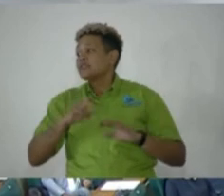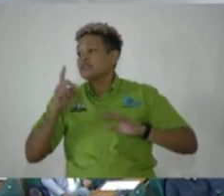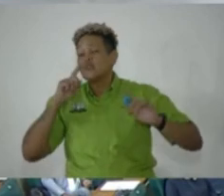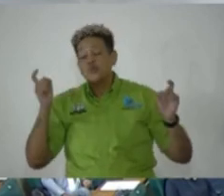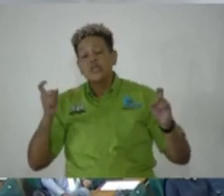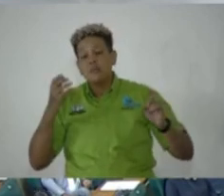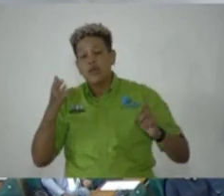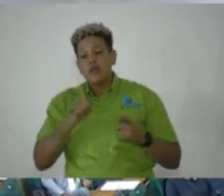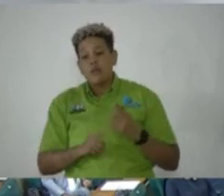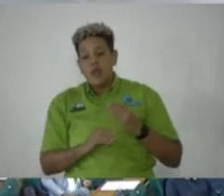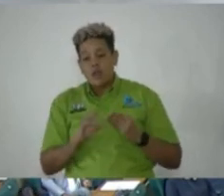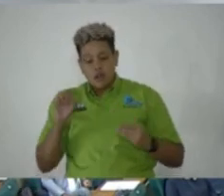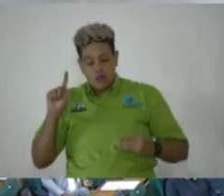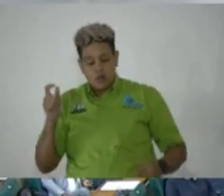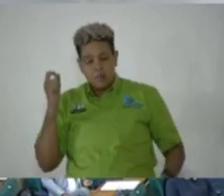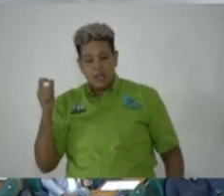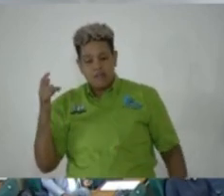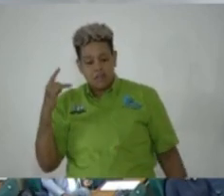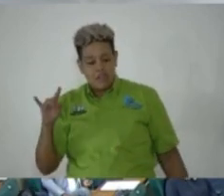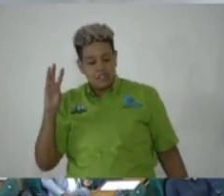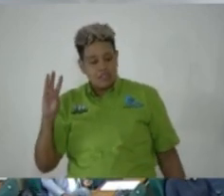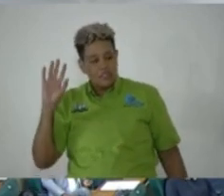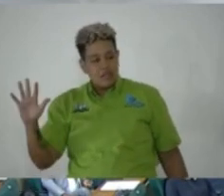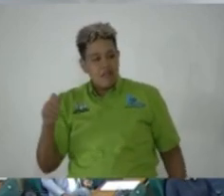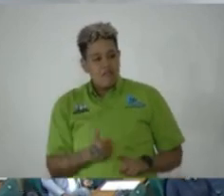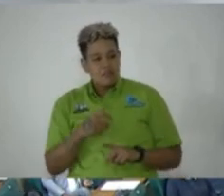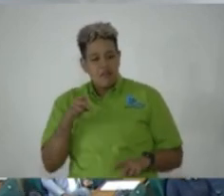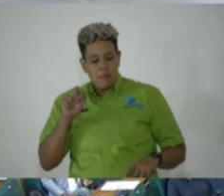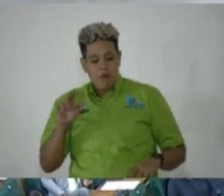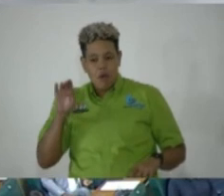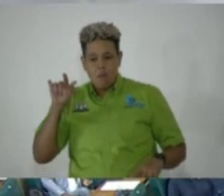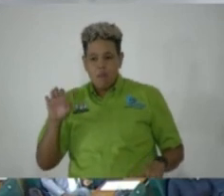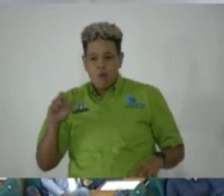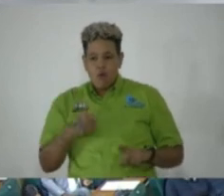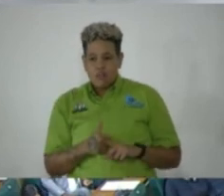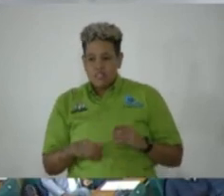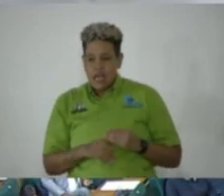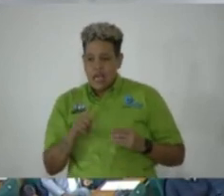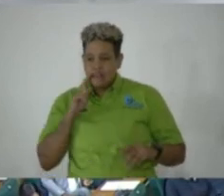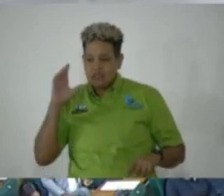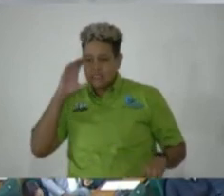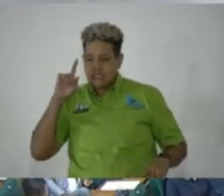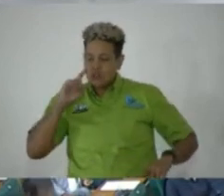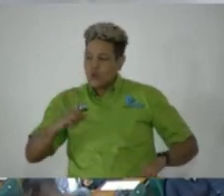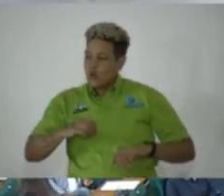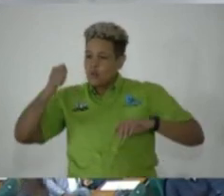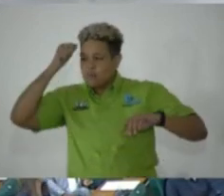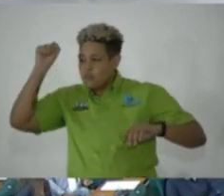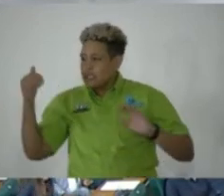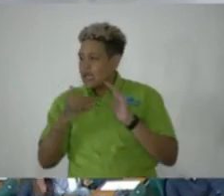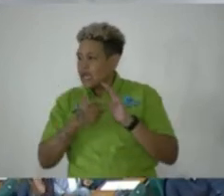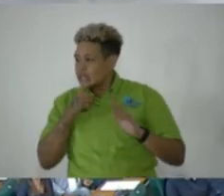On October the 11th, 1865, Paul Bogle, seeking to protest against the